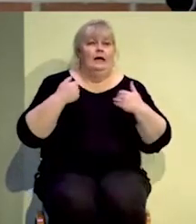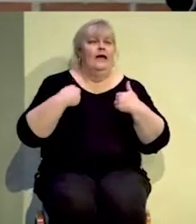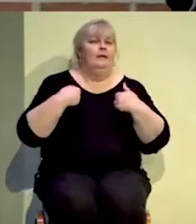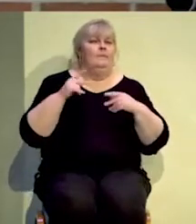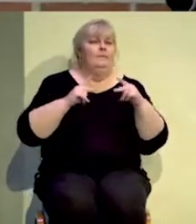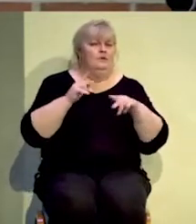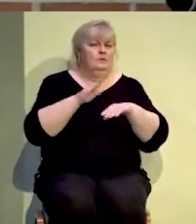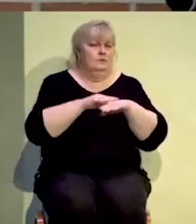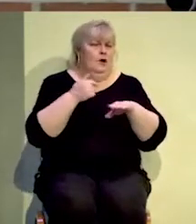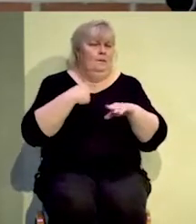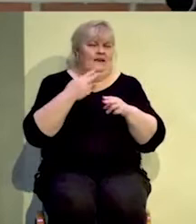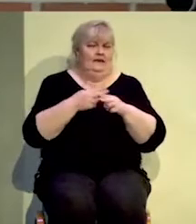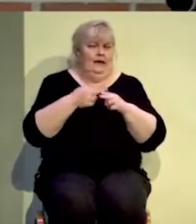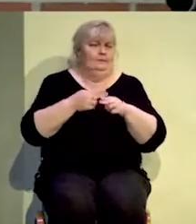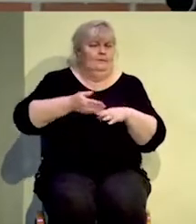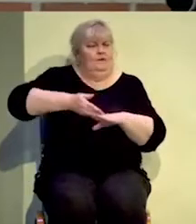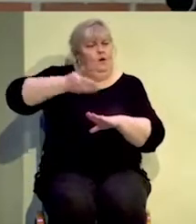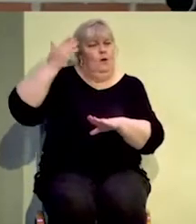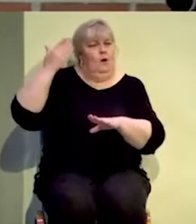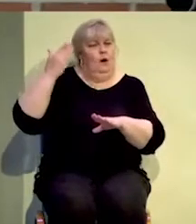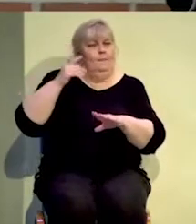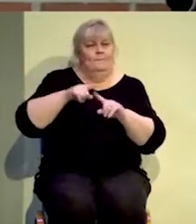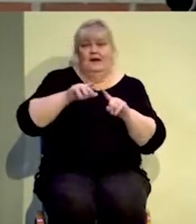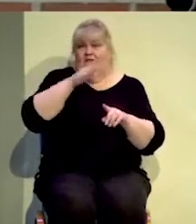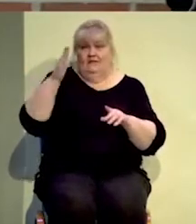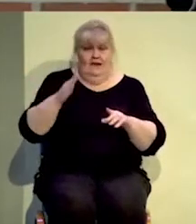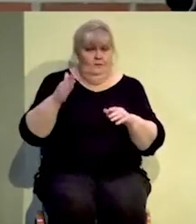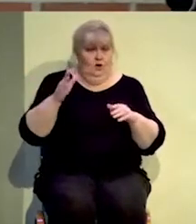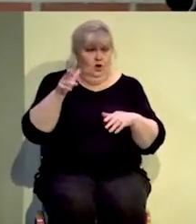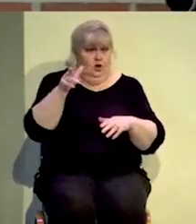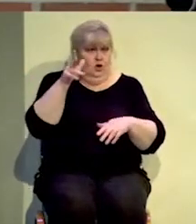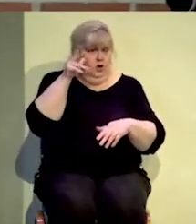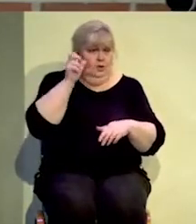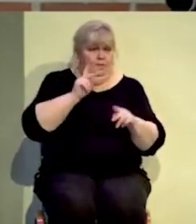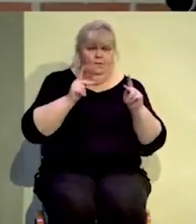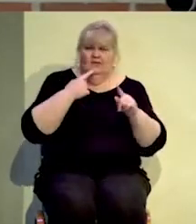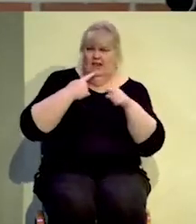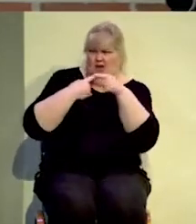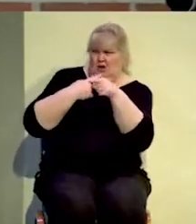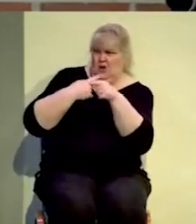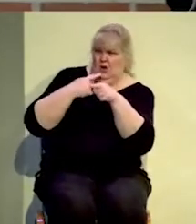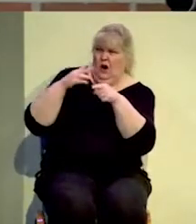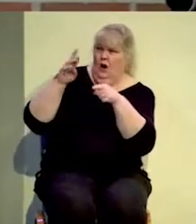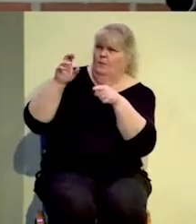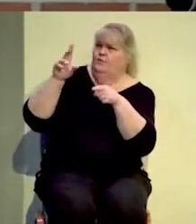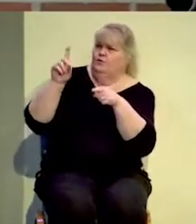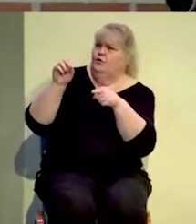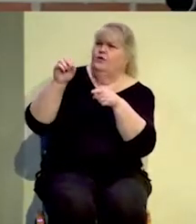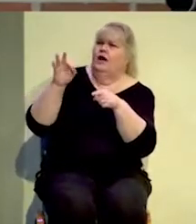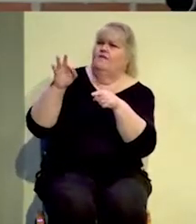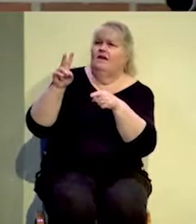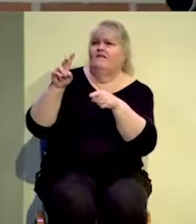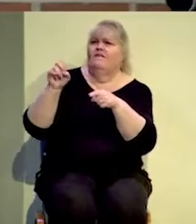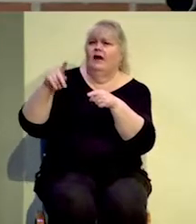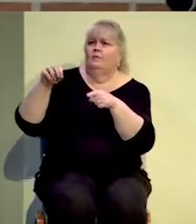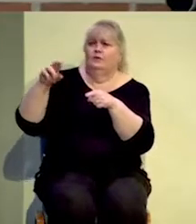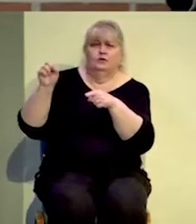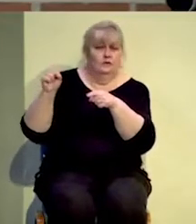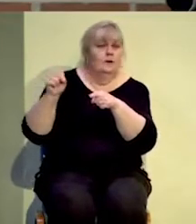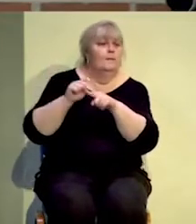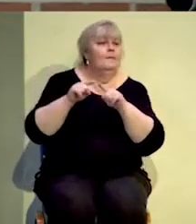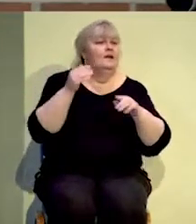course of the last three decades. But I've never been called a brood of vipers. But what I do know is that